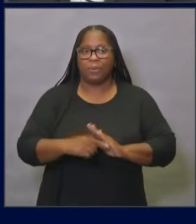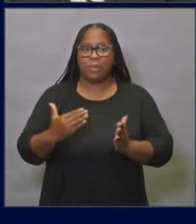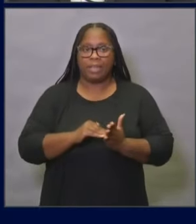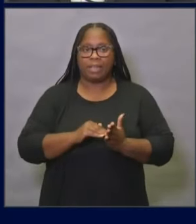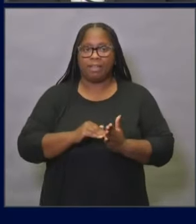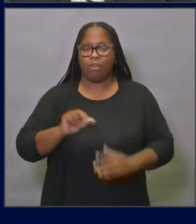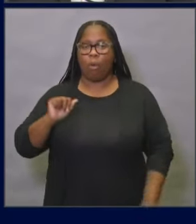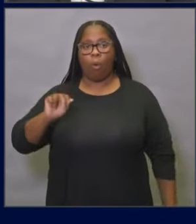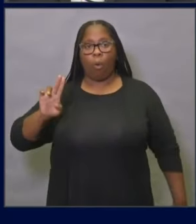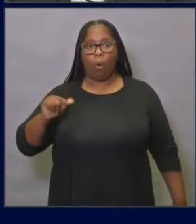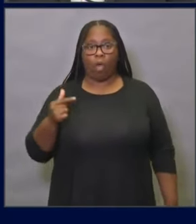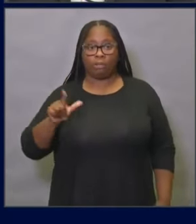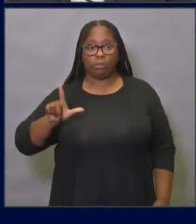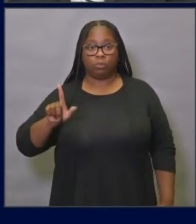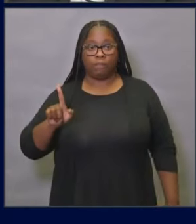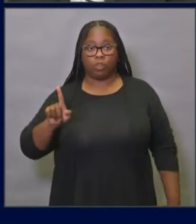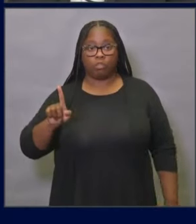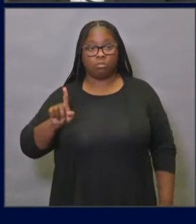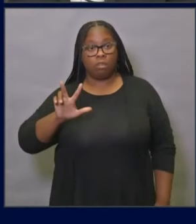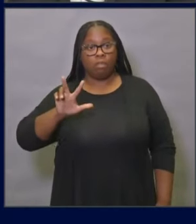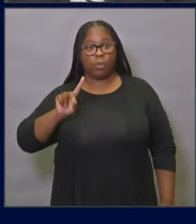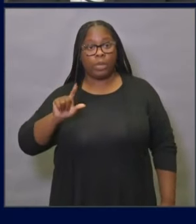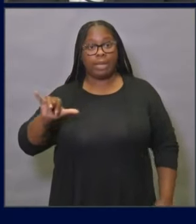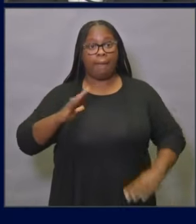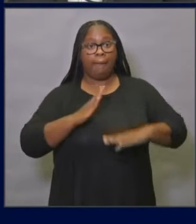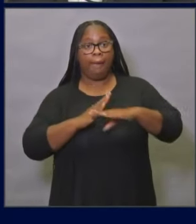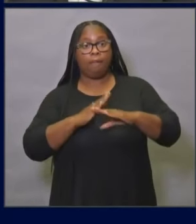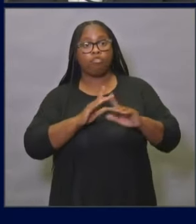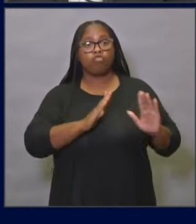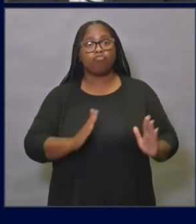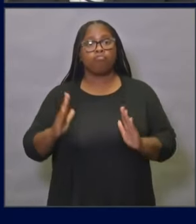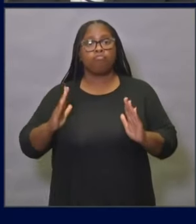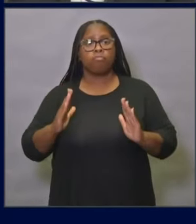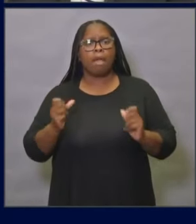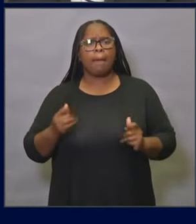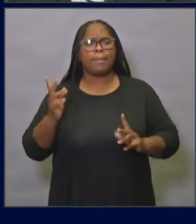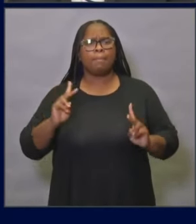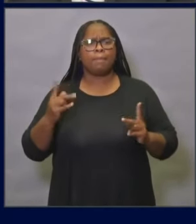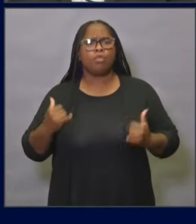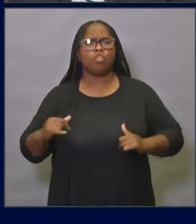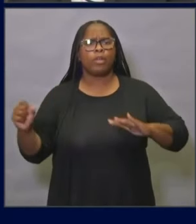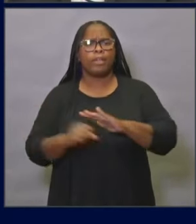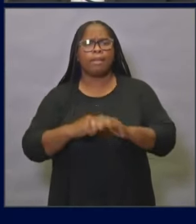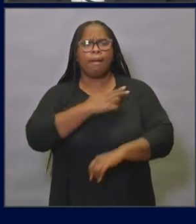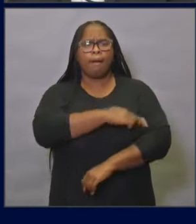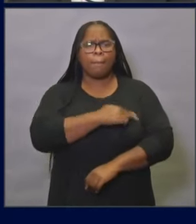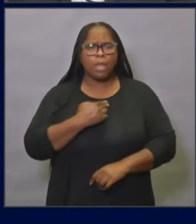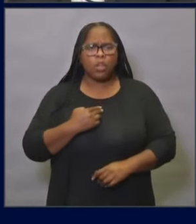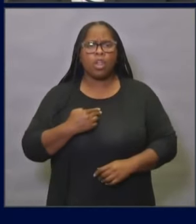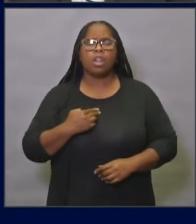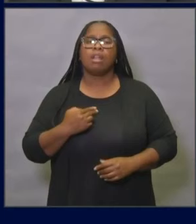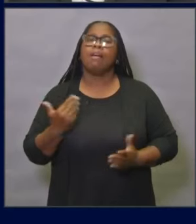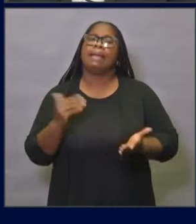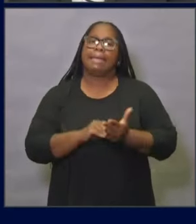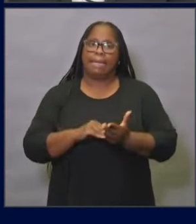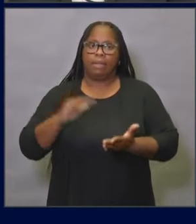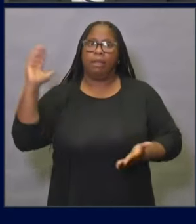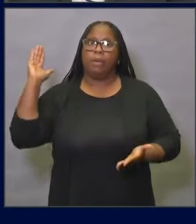21st, the three-day average number of people being currently hospitalized hospitalized for COVID-19 was 1